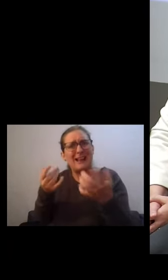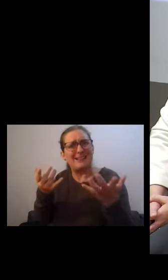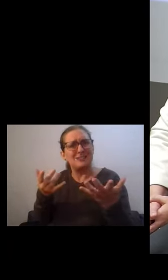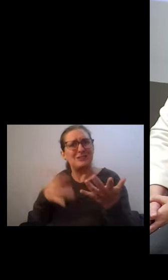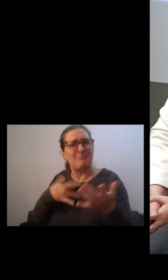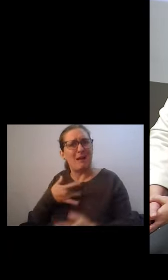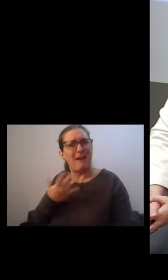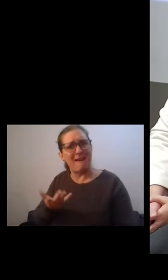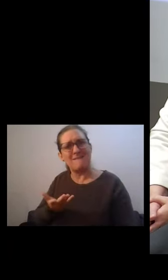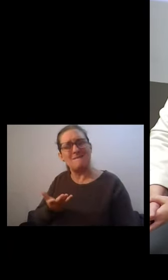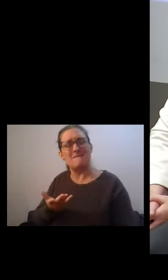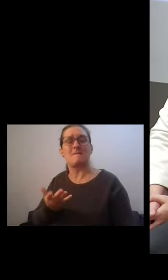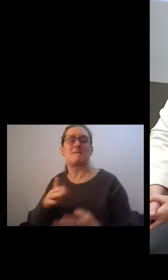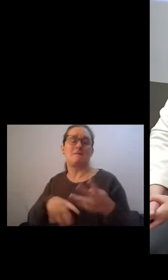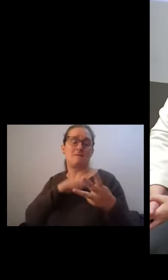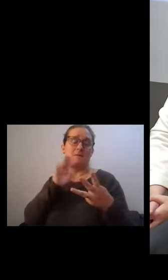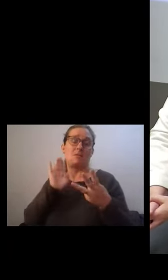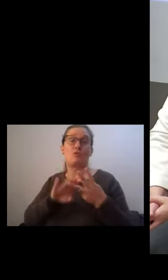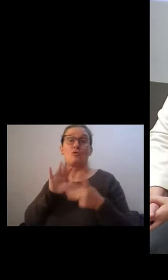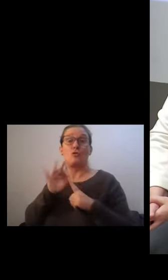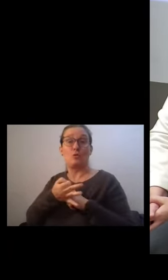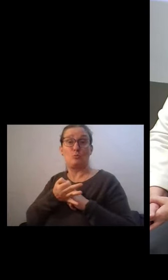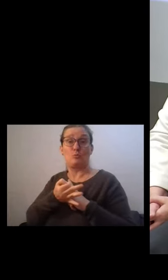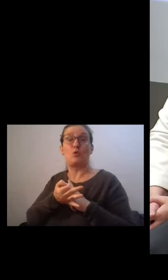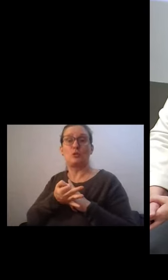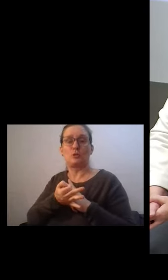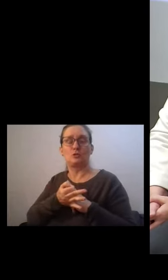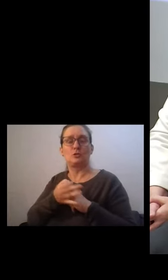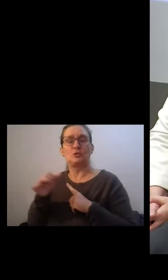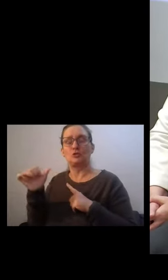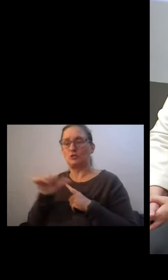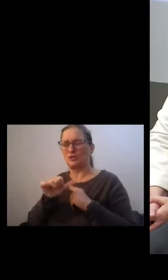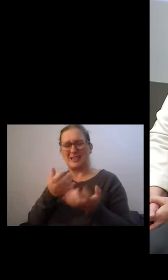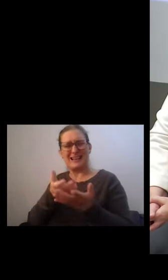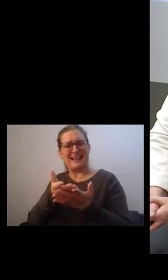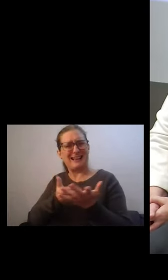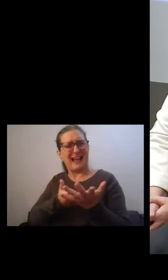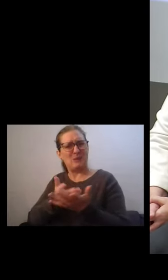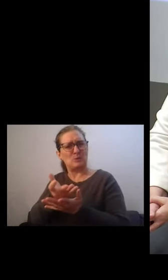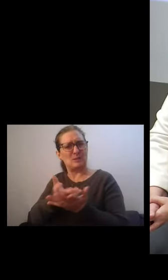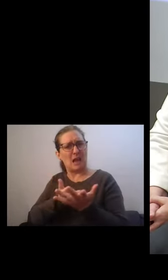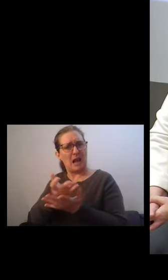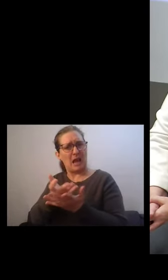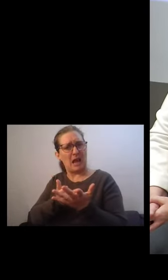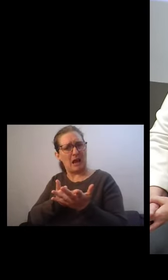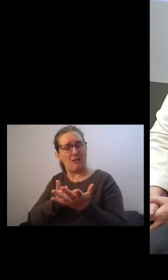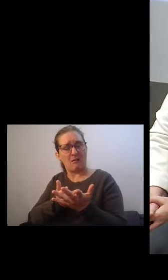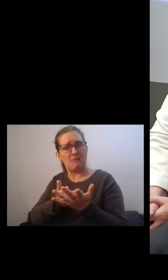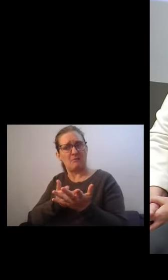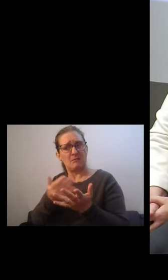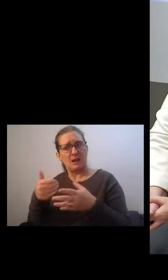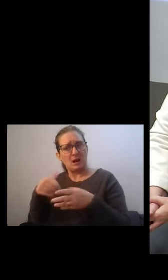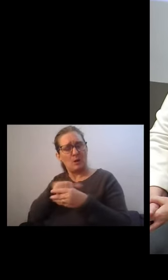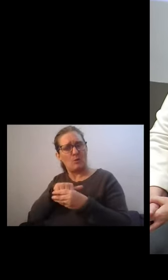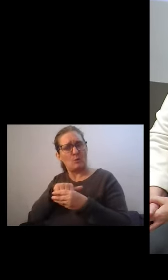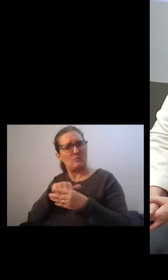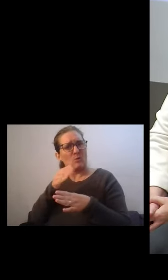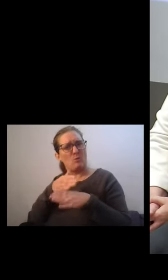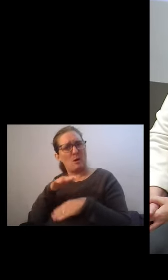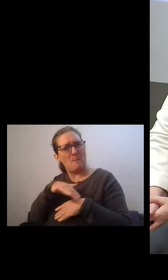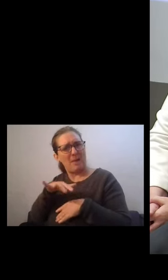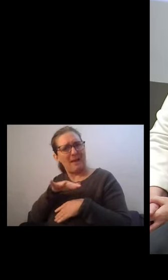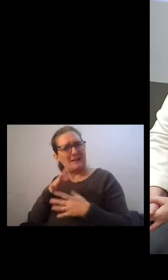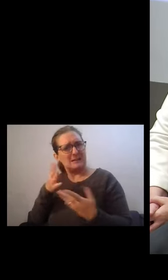And then the third point about should counselling be provided? Well, I'm kind of quite sympathetic to this. And in our